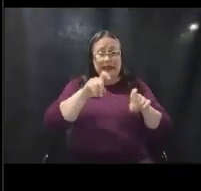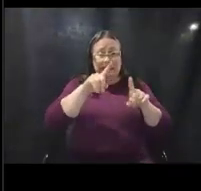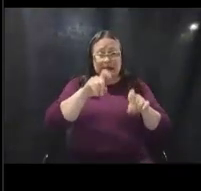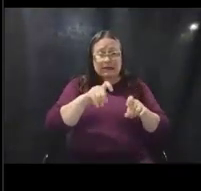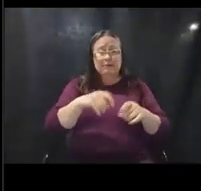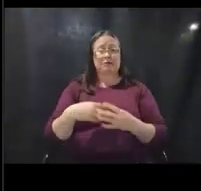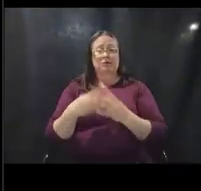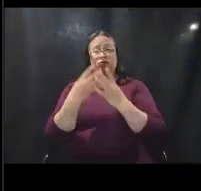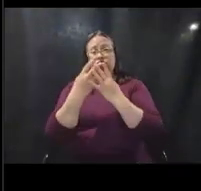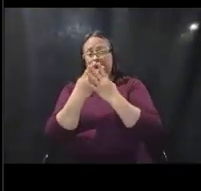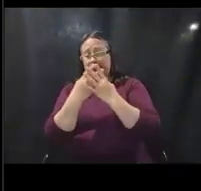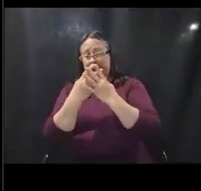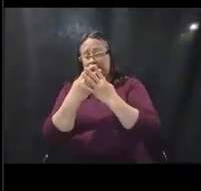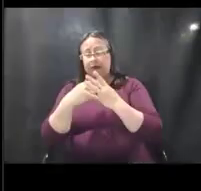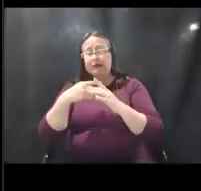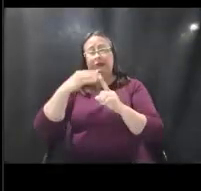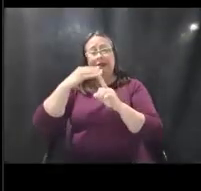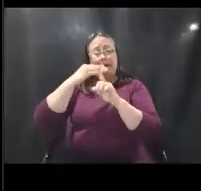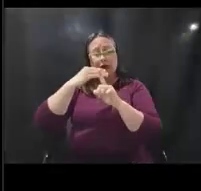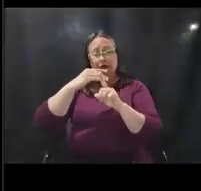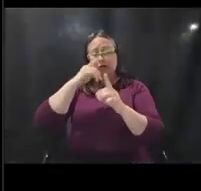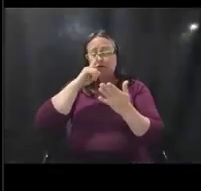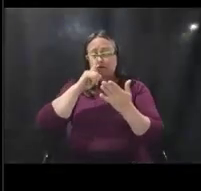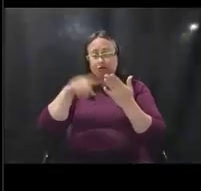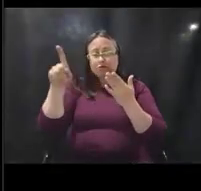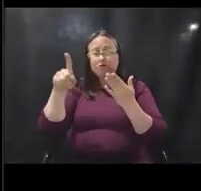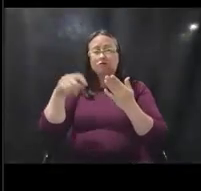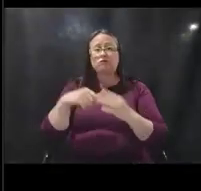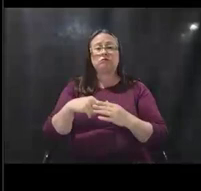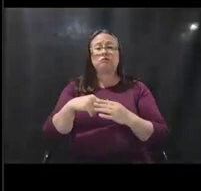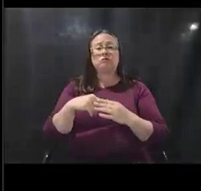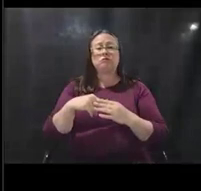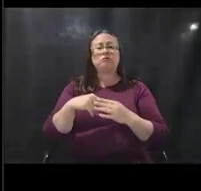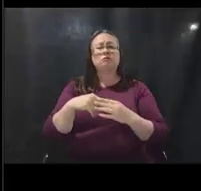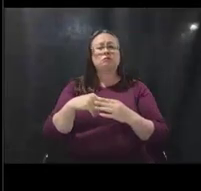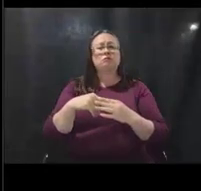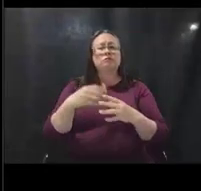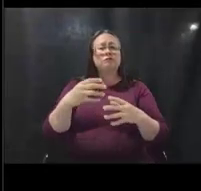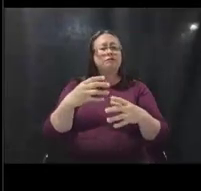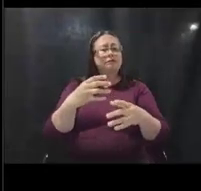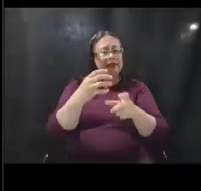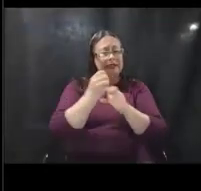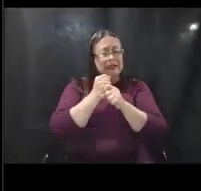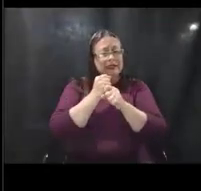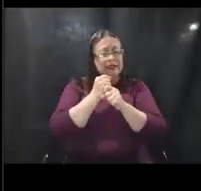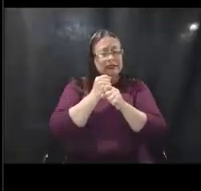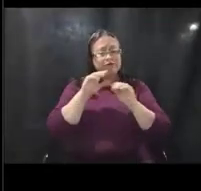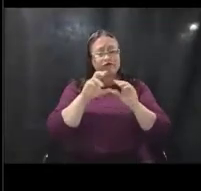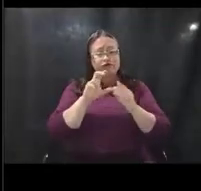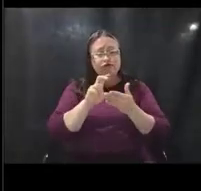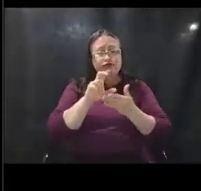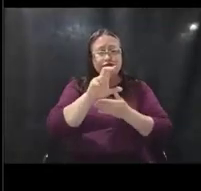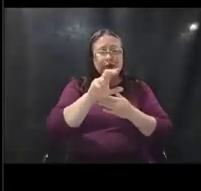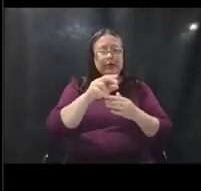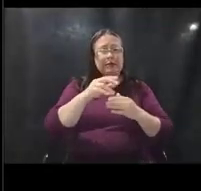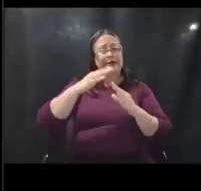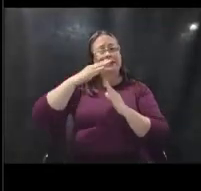screening and temperature scanning, and the acquisition and installation of temporary barriers.